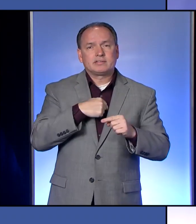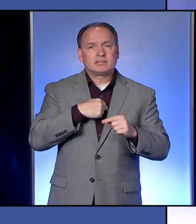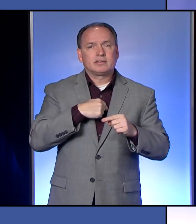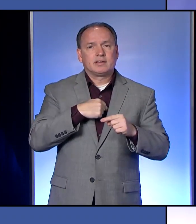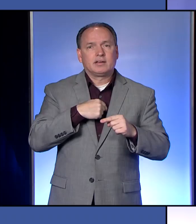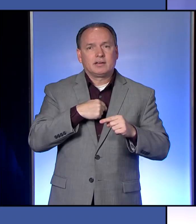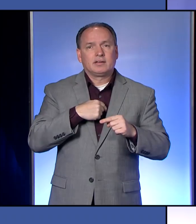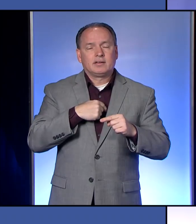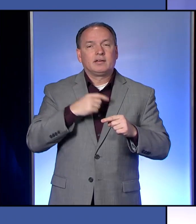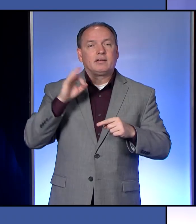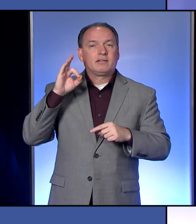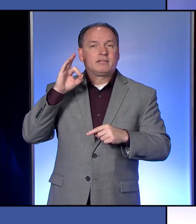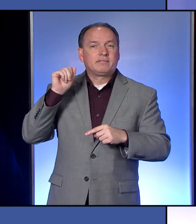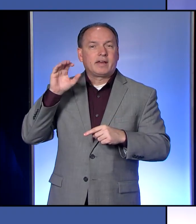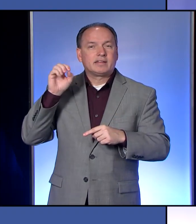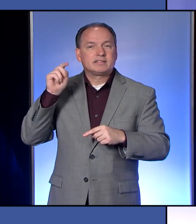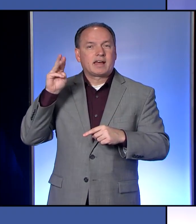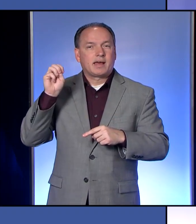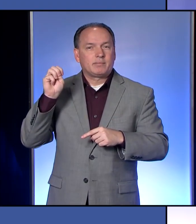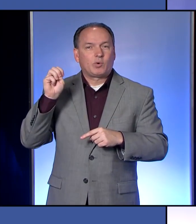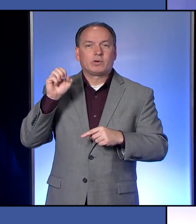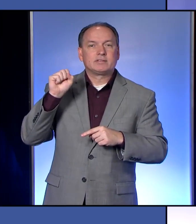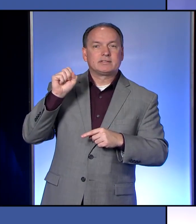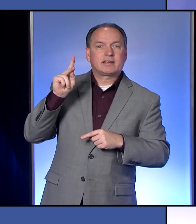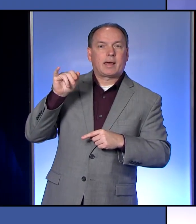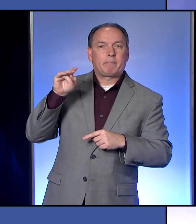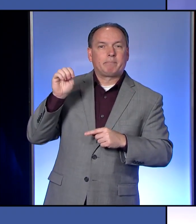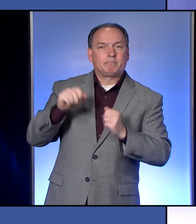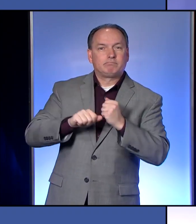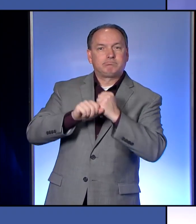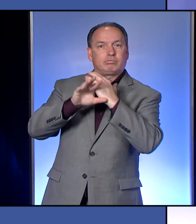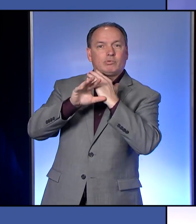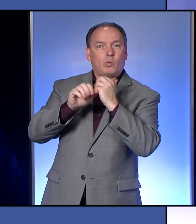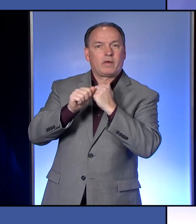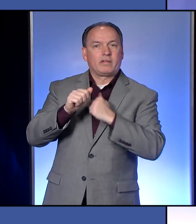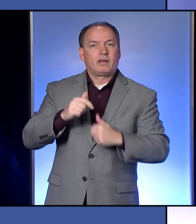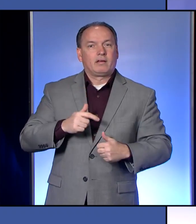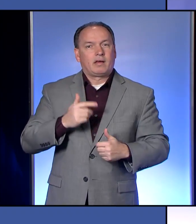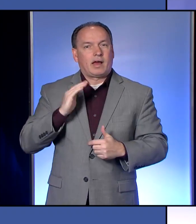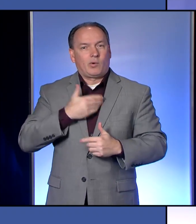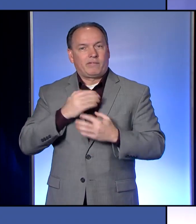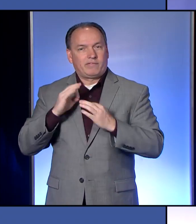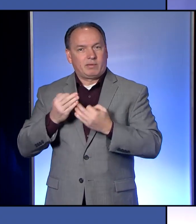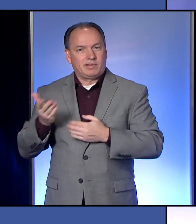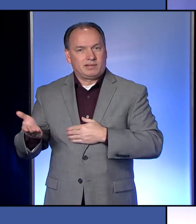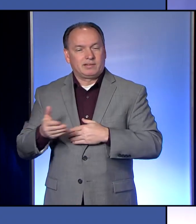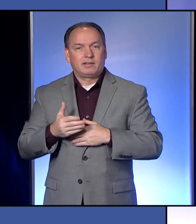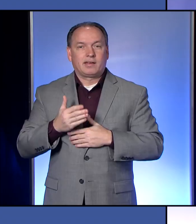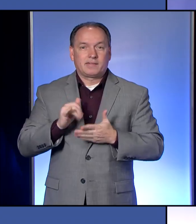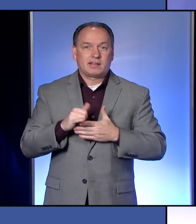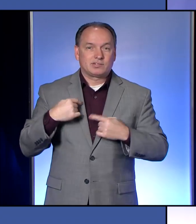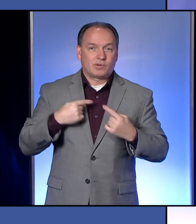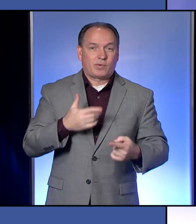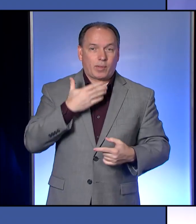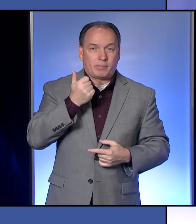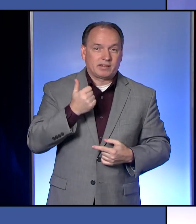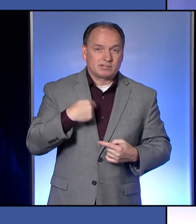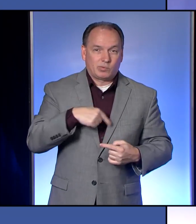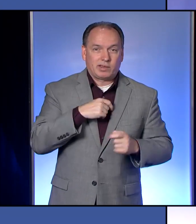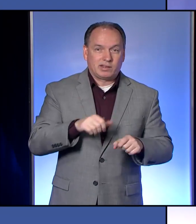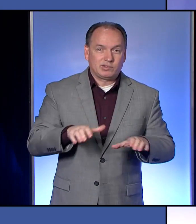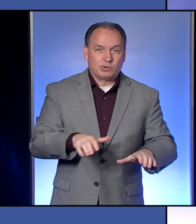uh, FaceTime, know, to Skype, uh, with that, with our loved one. And that's the best that we've been able to do also.